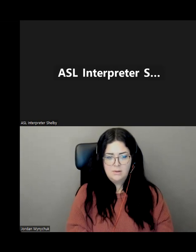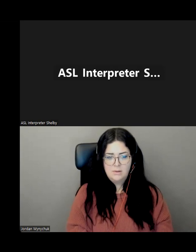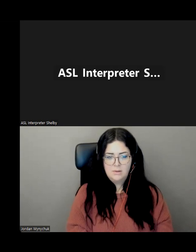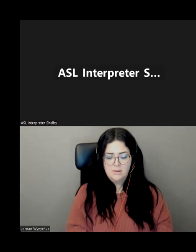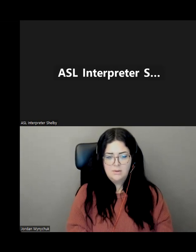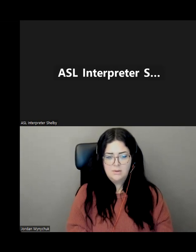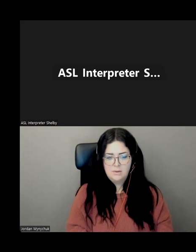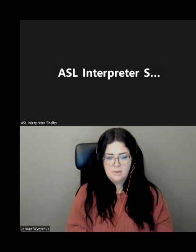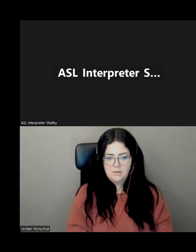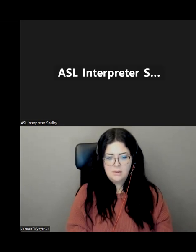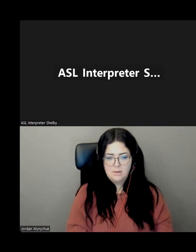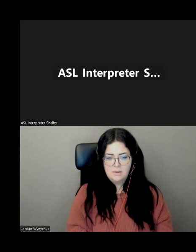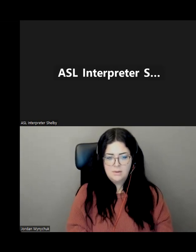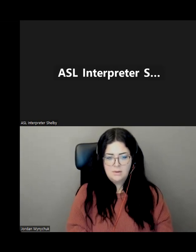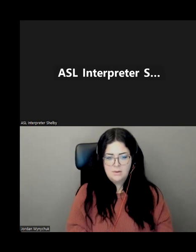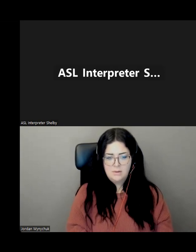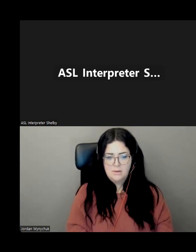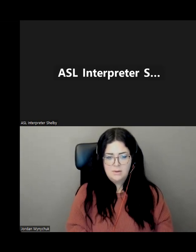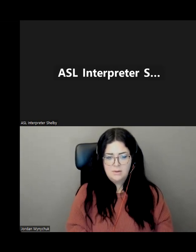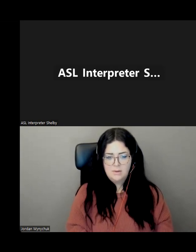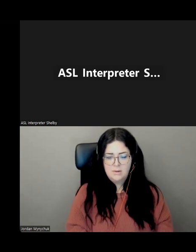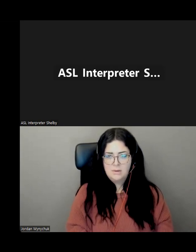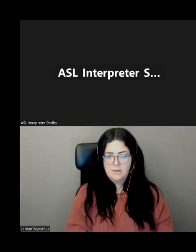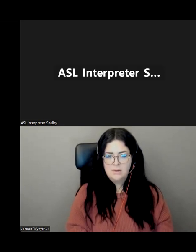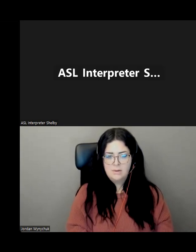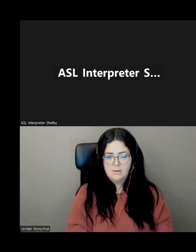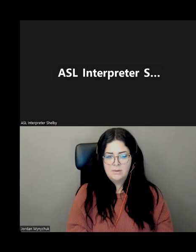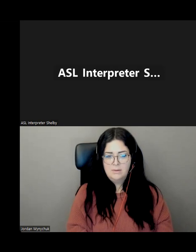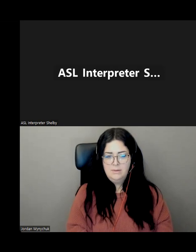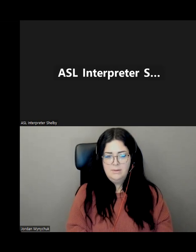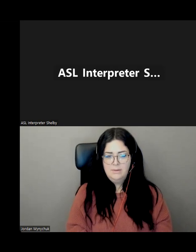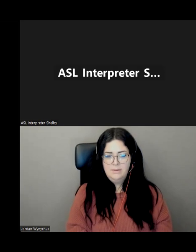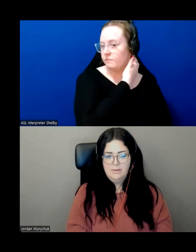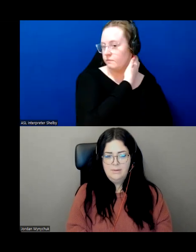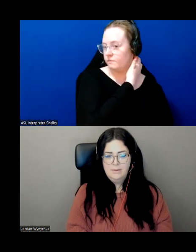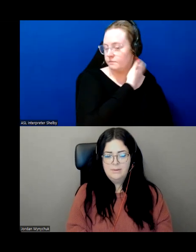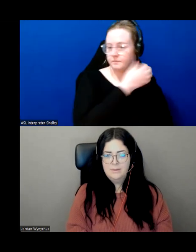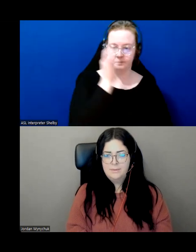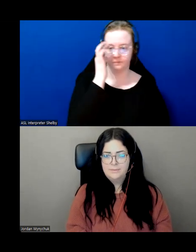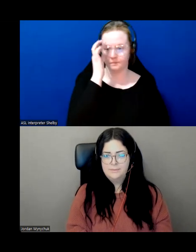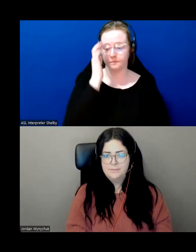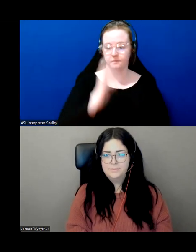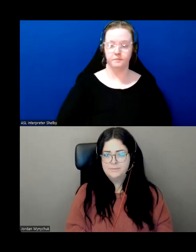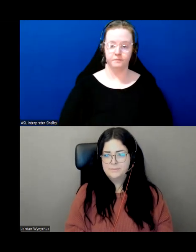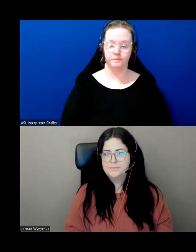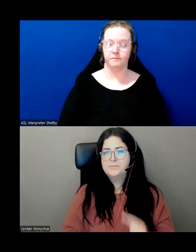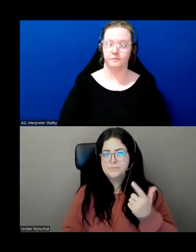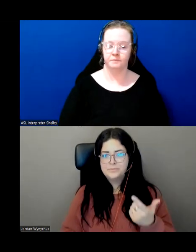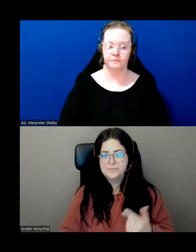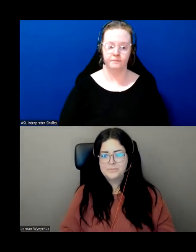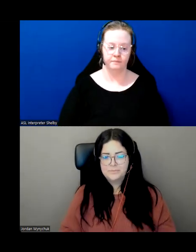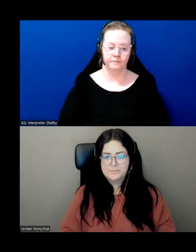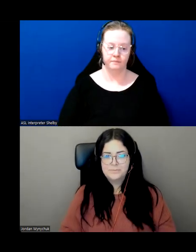only okay the live presentation only uh i'm going to ask rosanna if she could